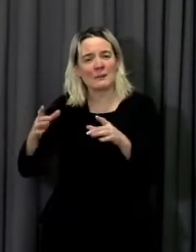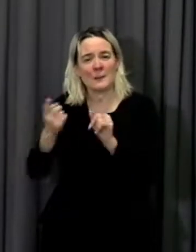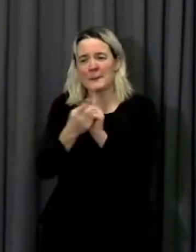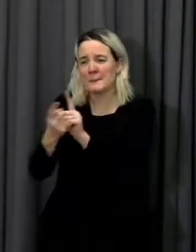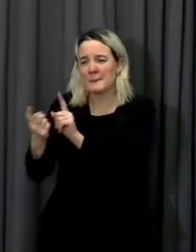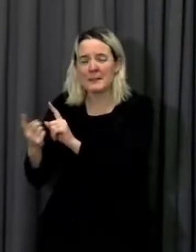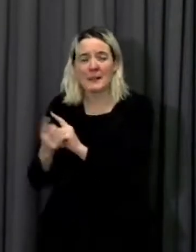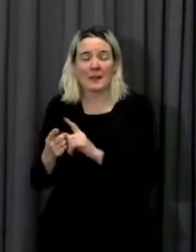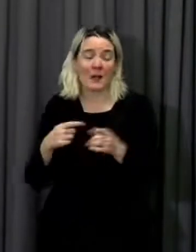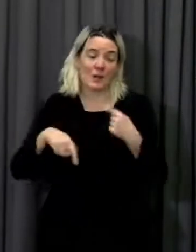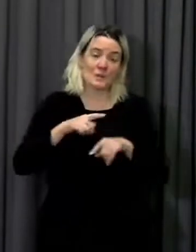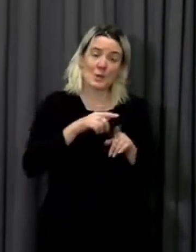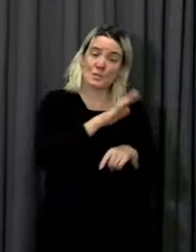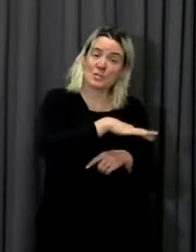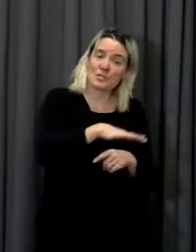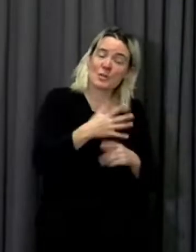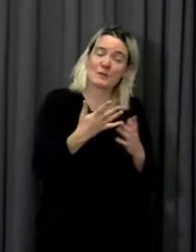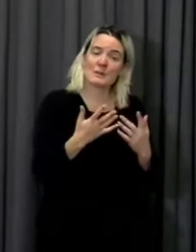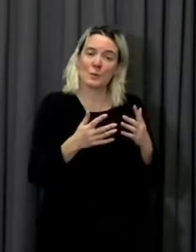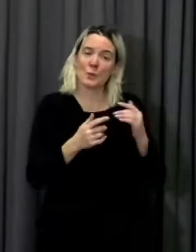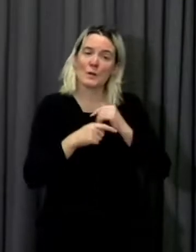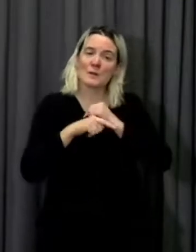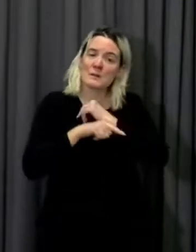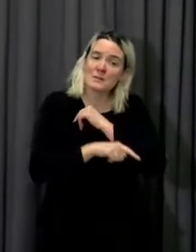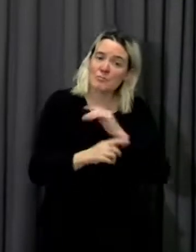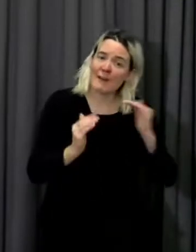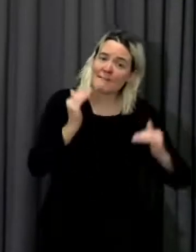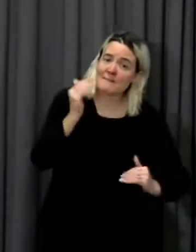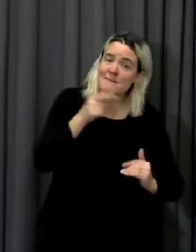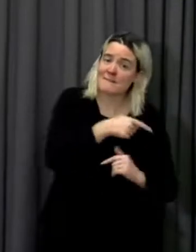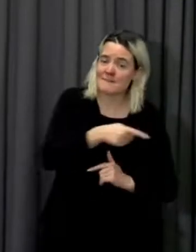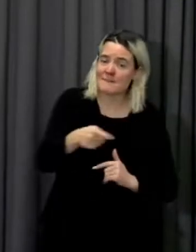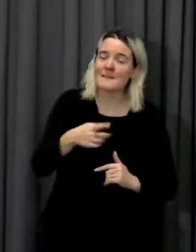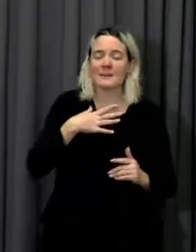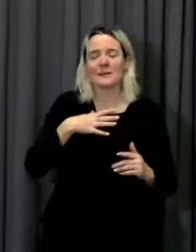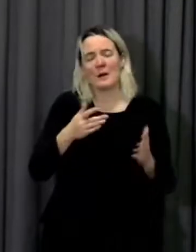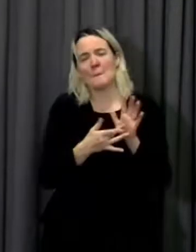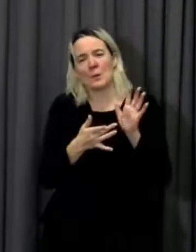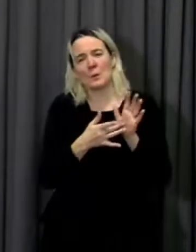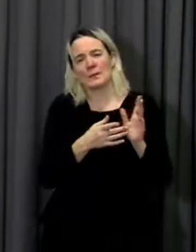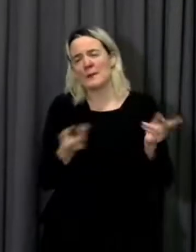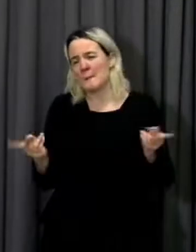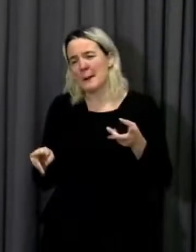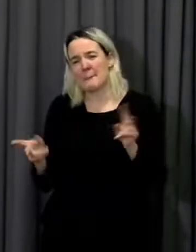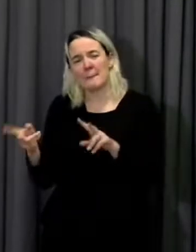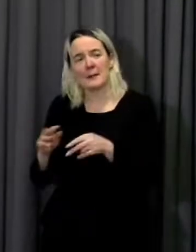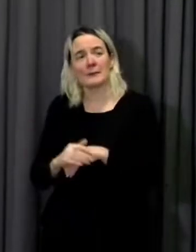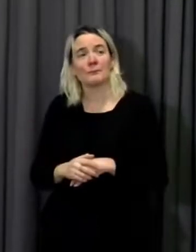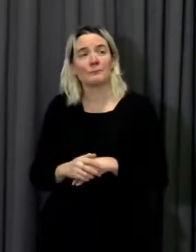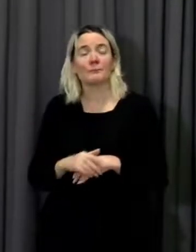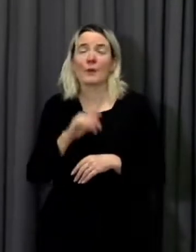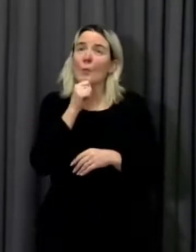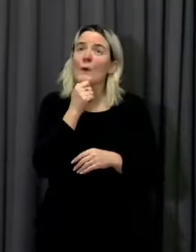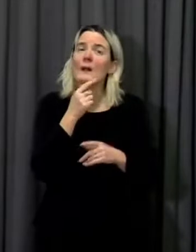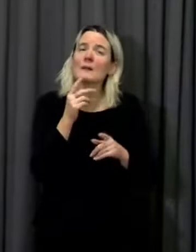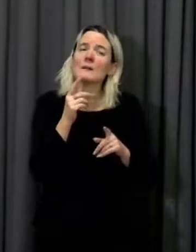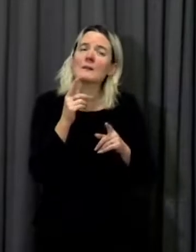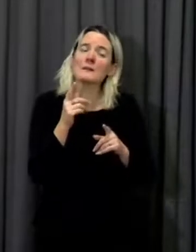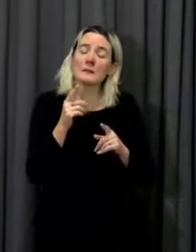backgrounds. We will be giving far more detail on what we're hoping to do next on